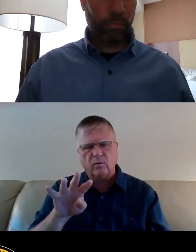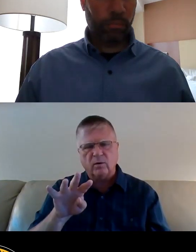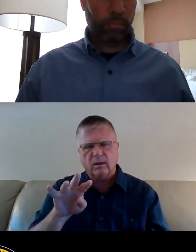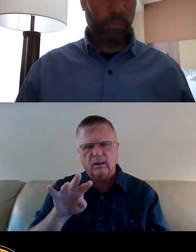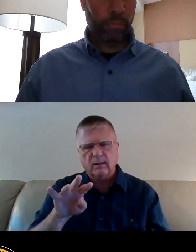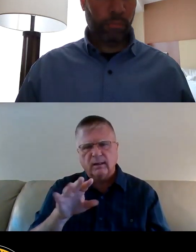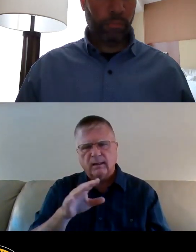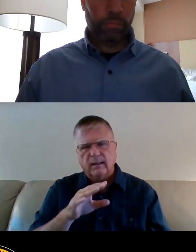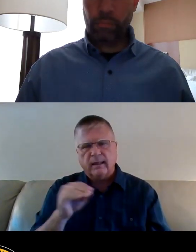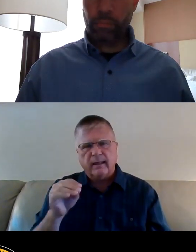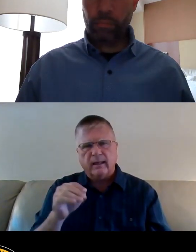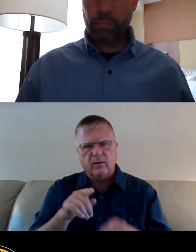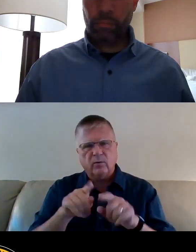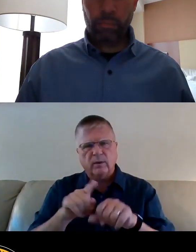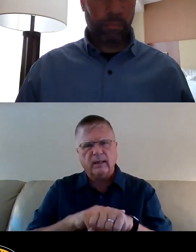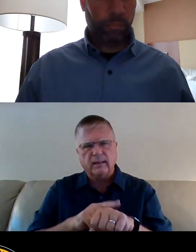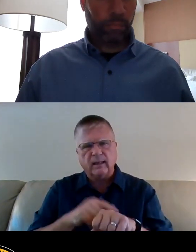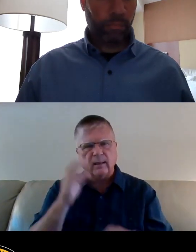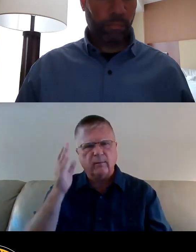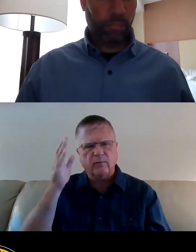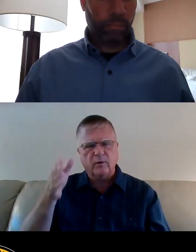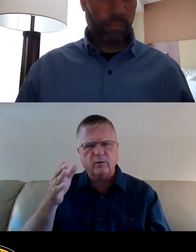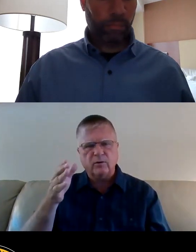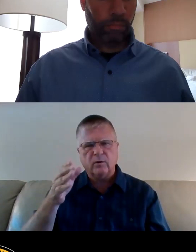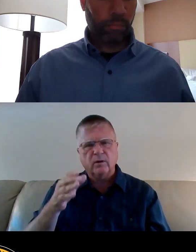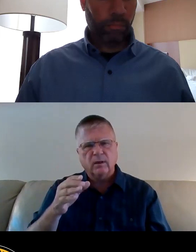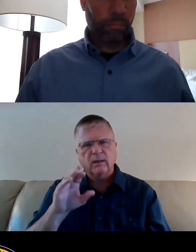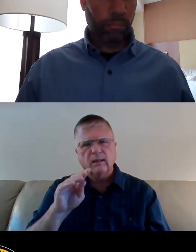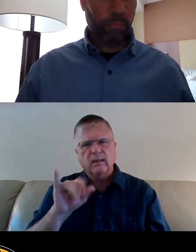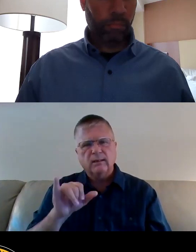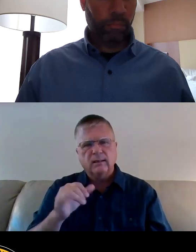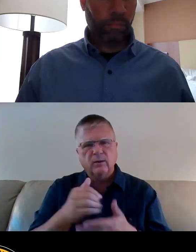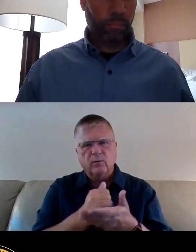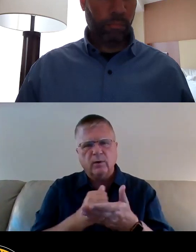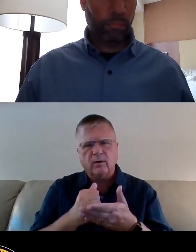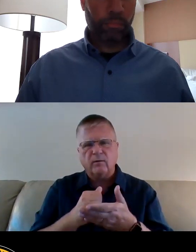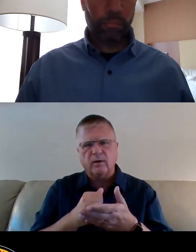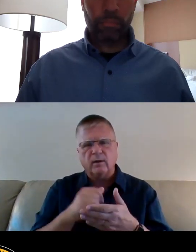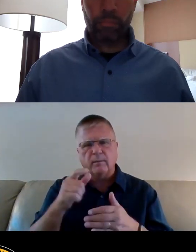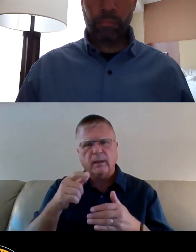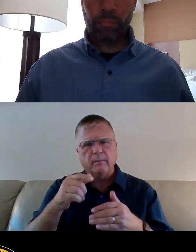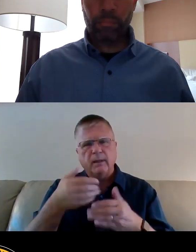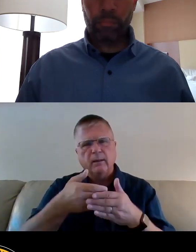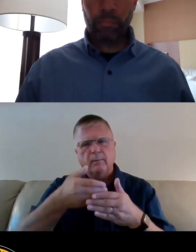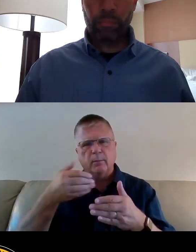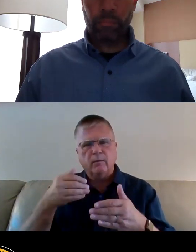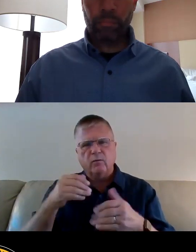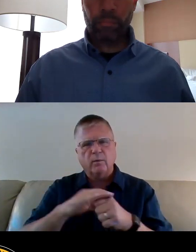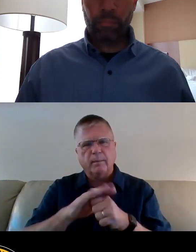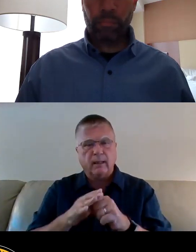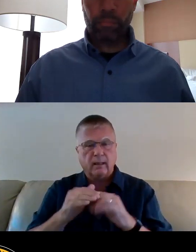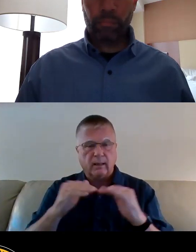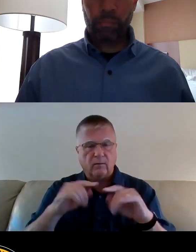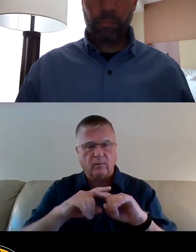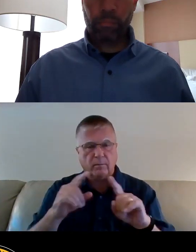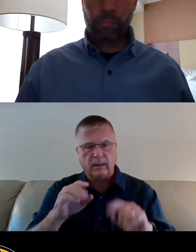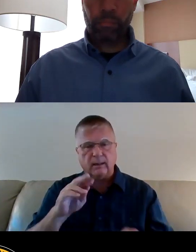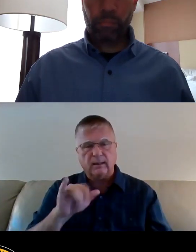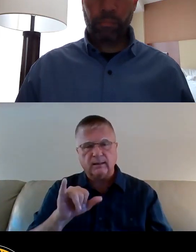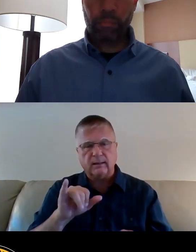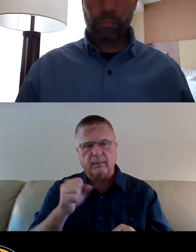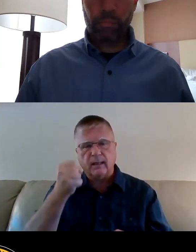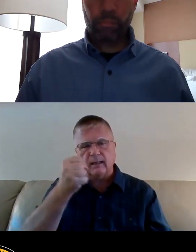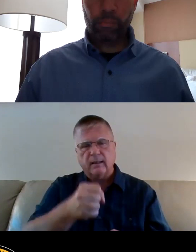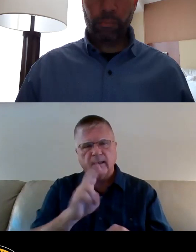and which time in the future city revenues may be at pre-pandemic levels. The city's allocation plan appears to use